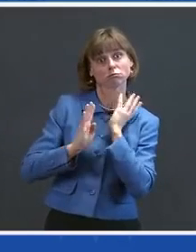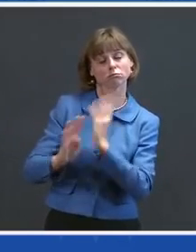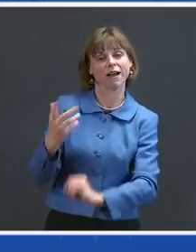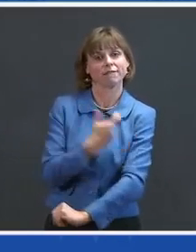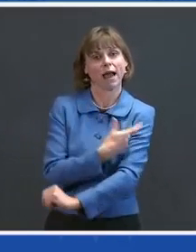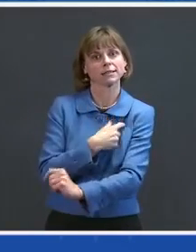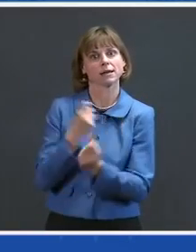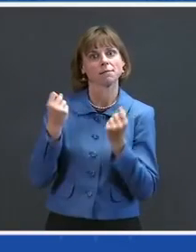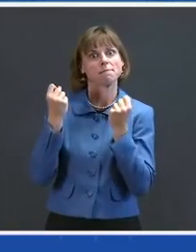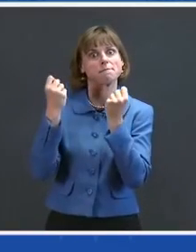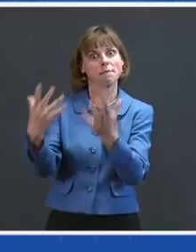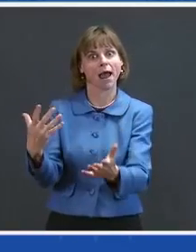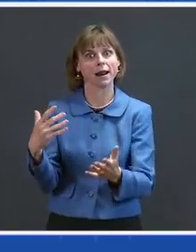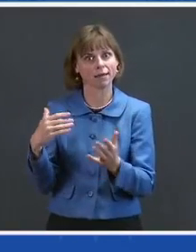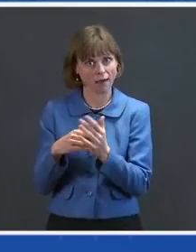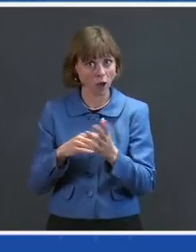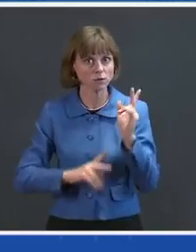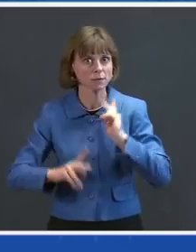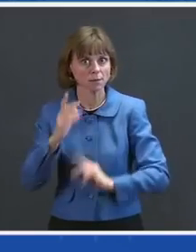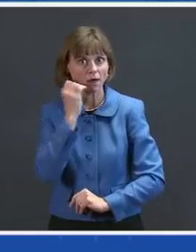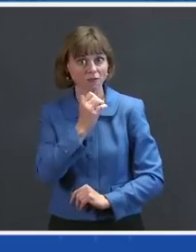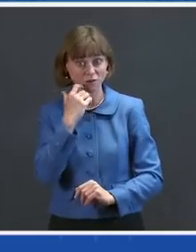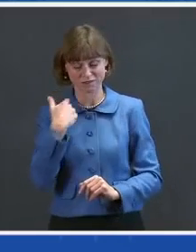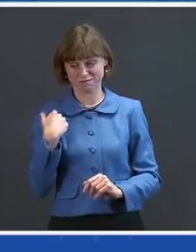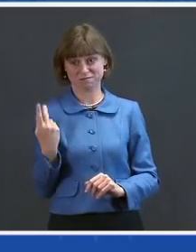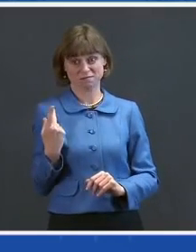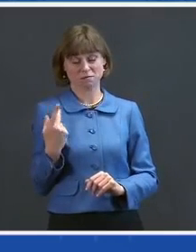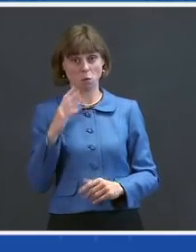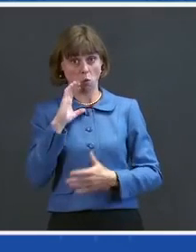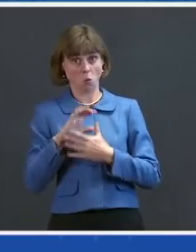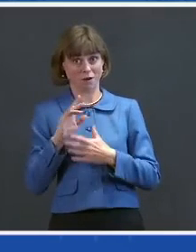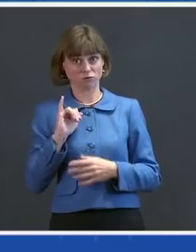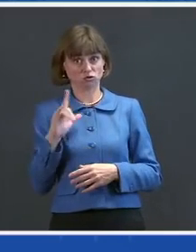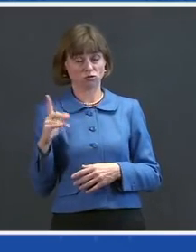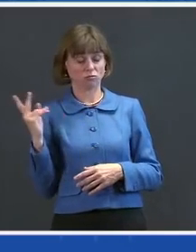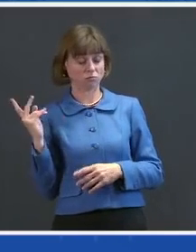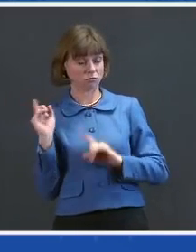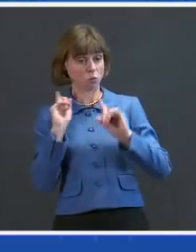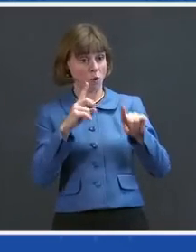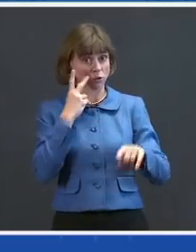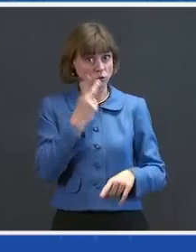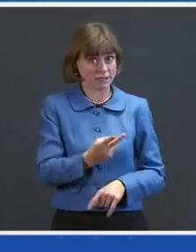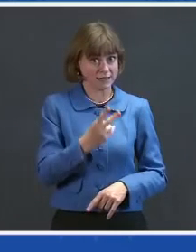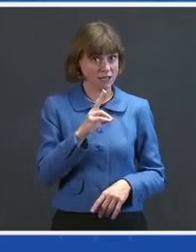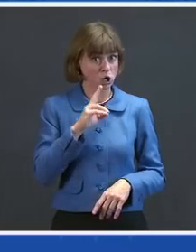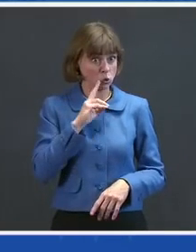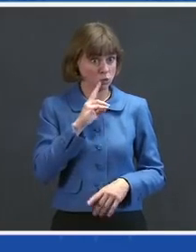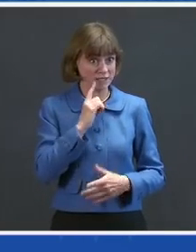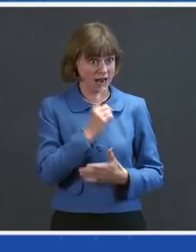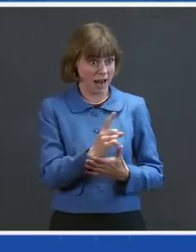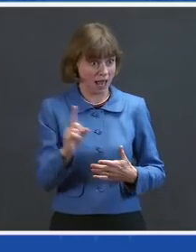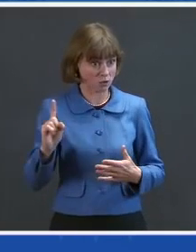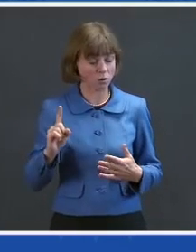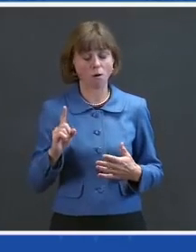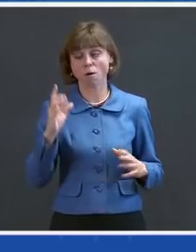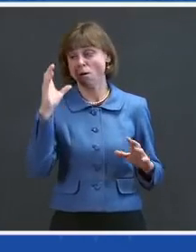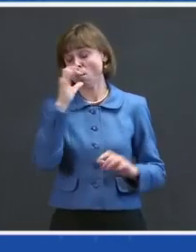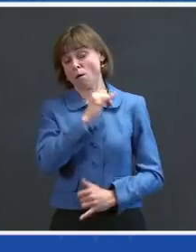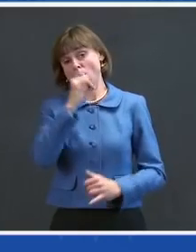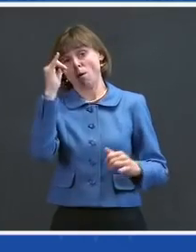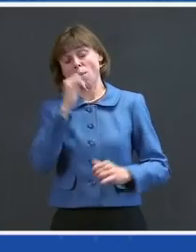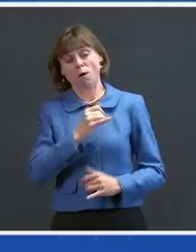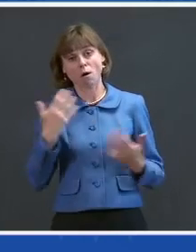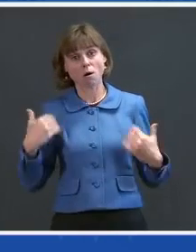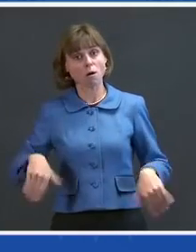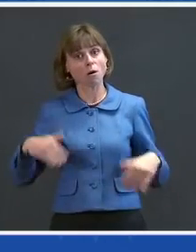My wife, Jill, and I just visited one in Houston last week. It's incredible. And with this increased production of